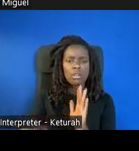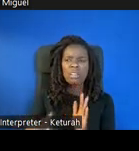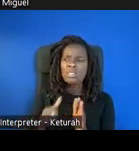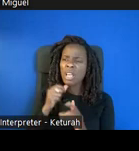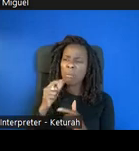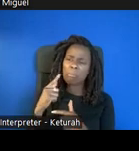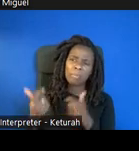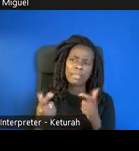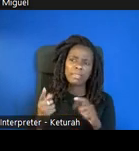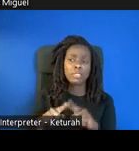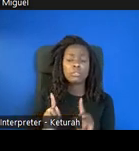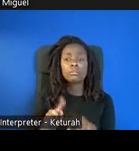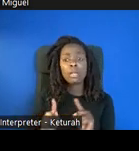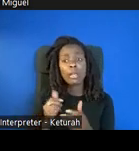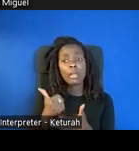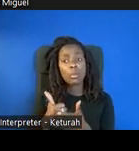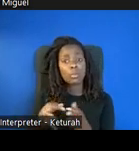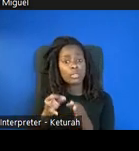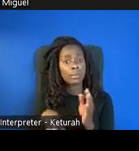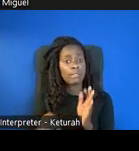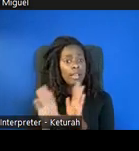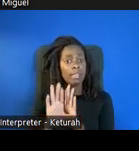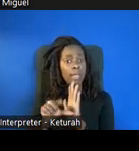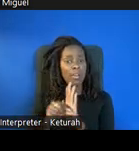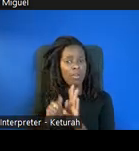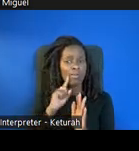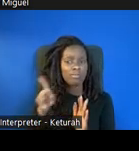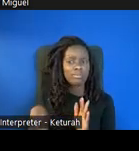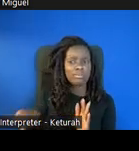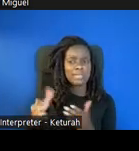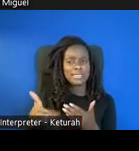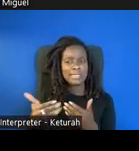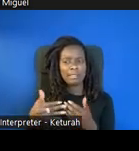the background a little bit for those kids who are so easily distracted.